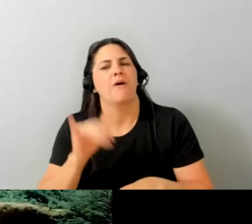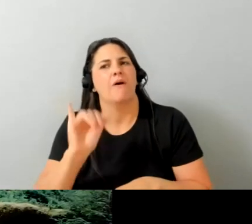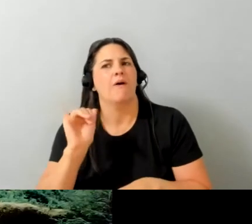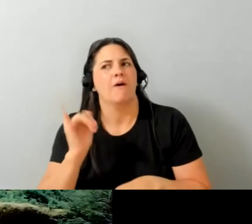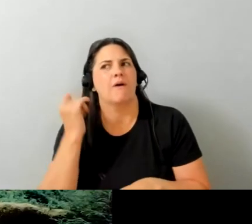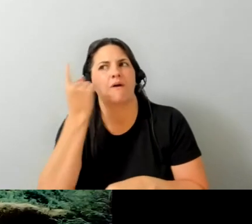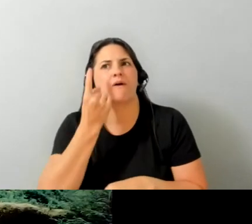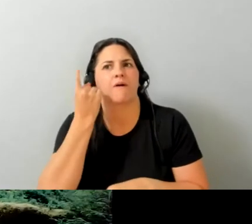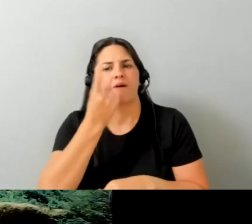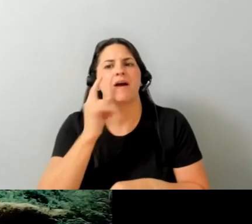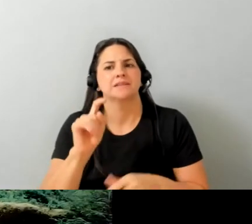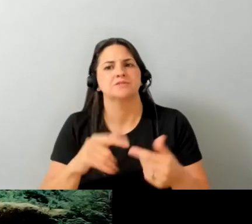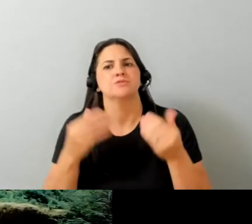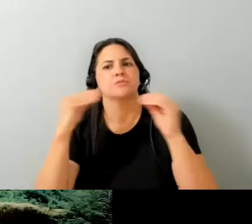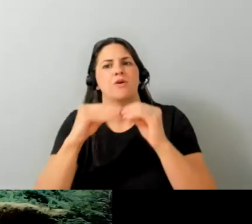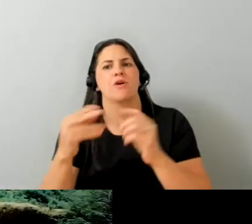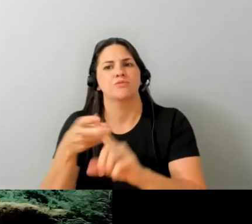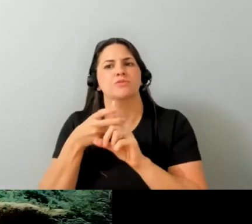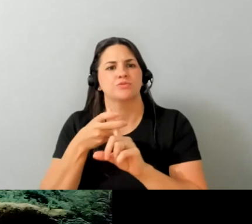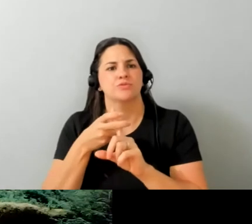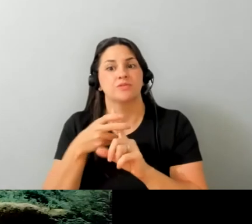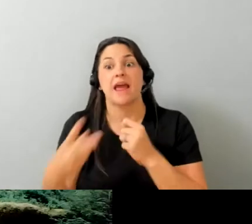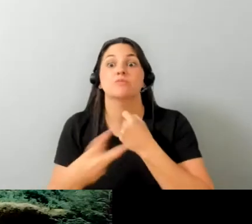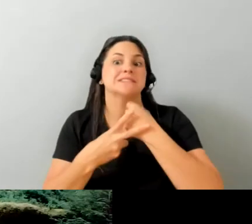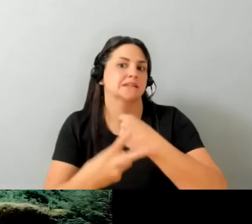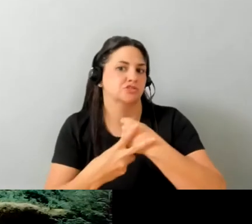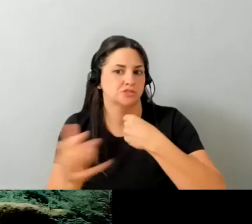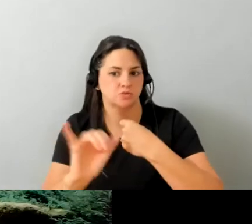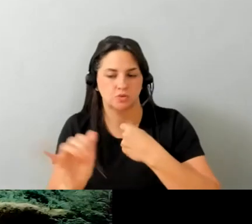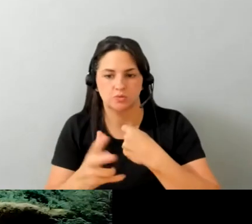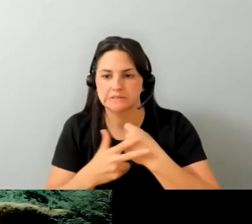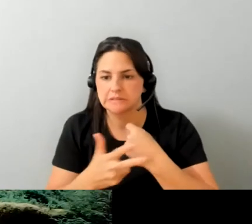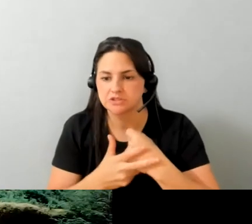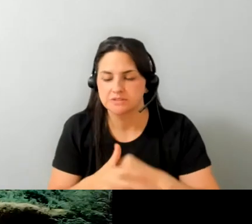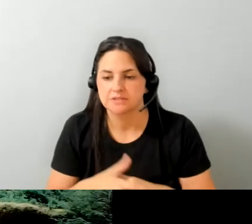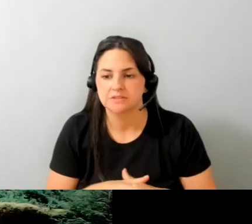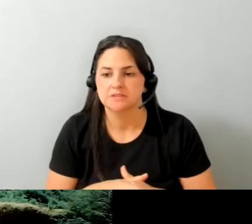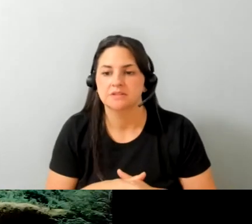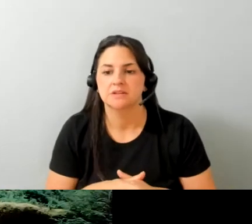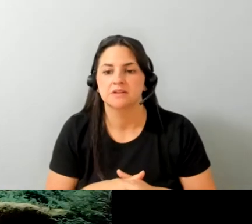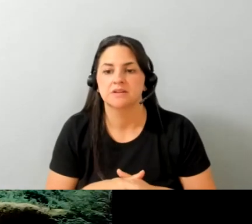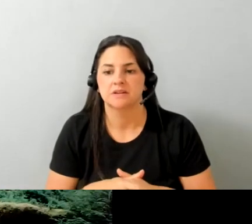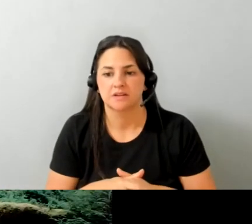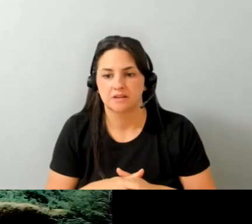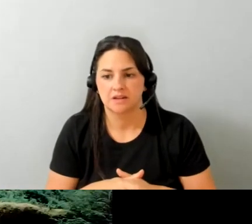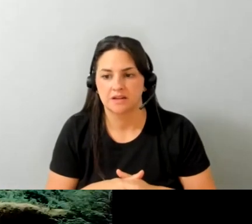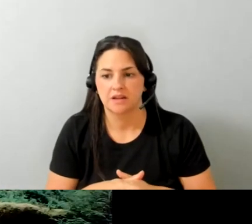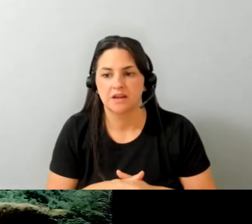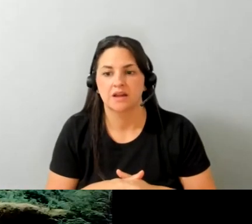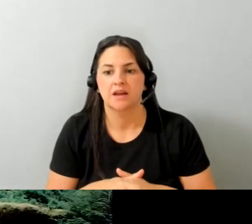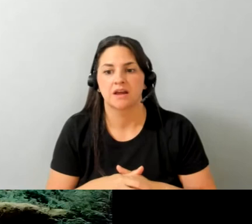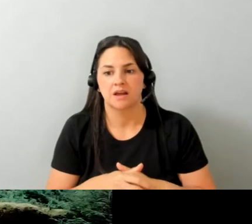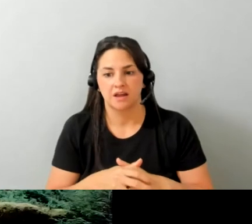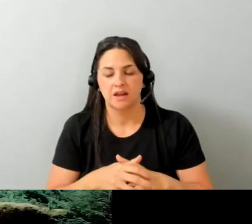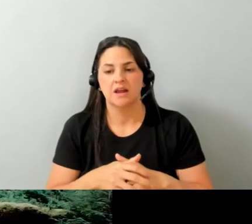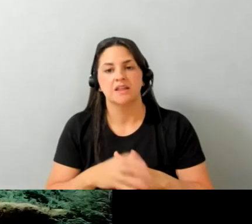going forward with recruiting yeah um and retention so i i think that was a really interesting outcome and then